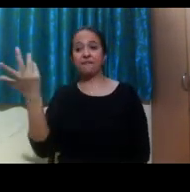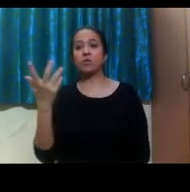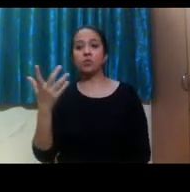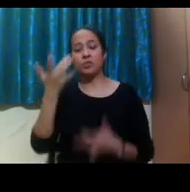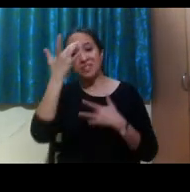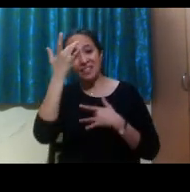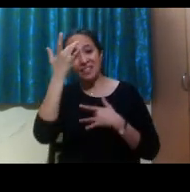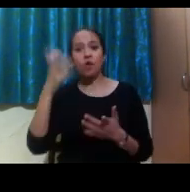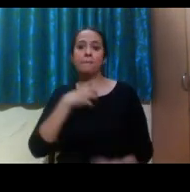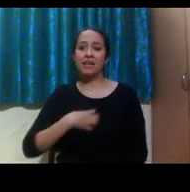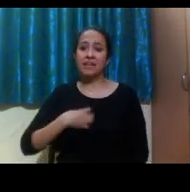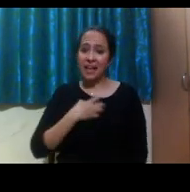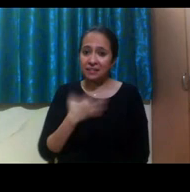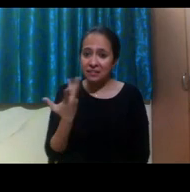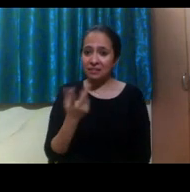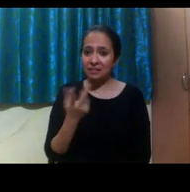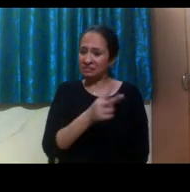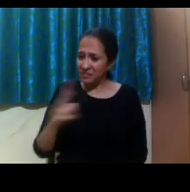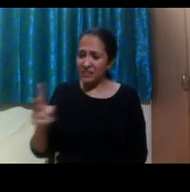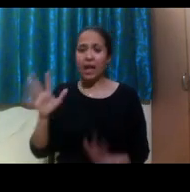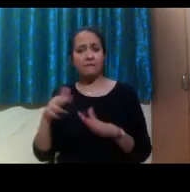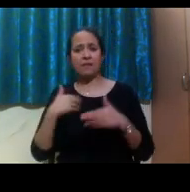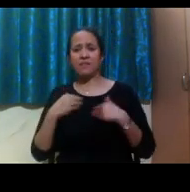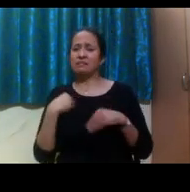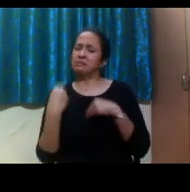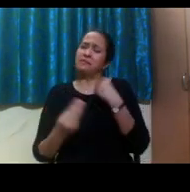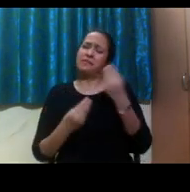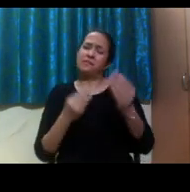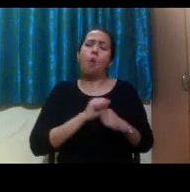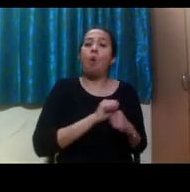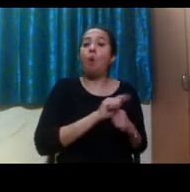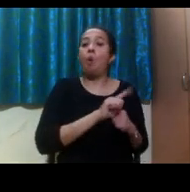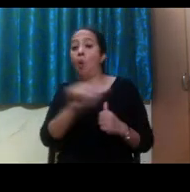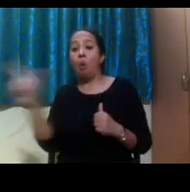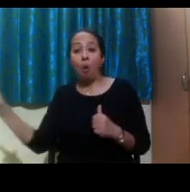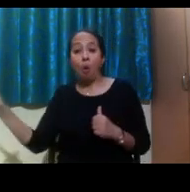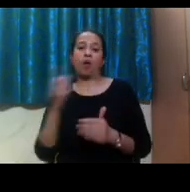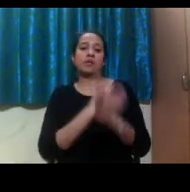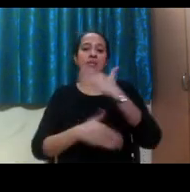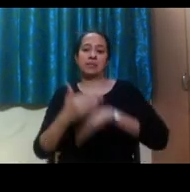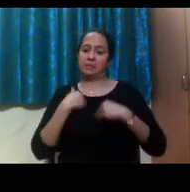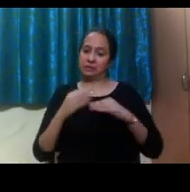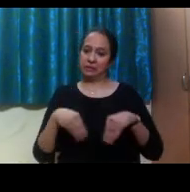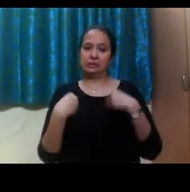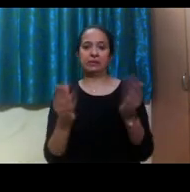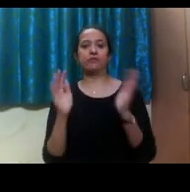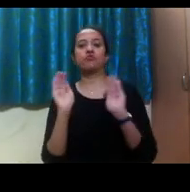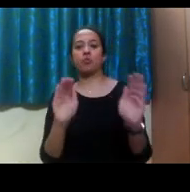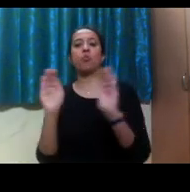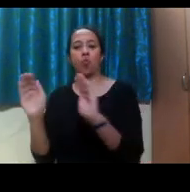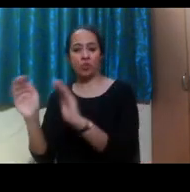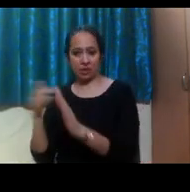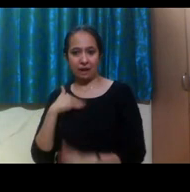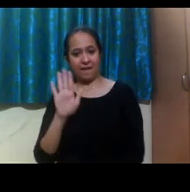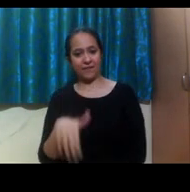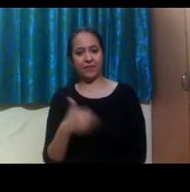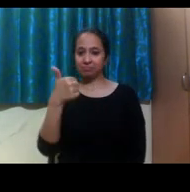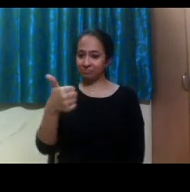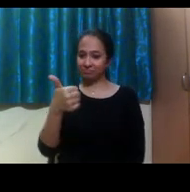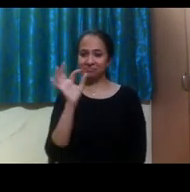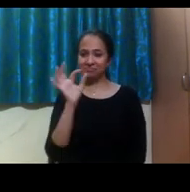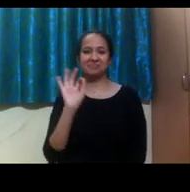all sorts of different things. So by all means, the university experience is open to you no matter what your disability is. Alrighty,